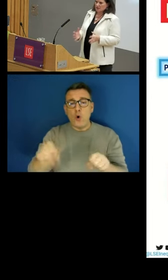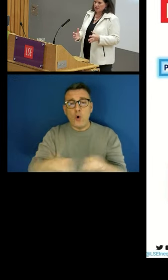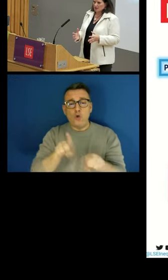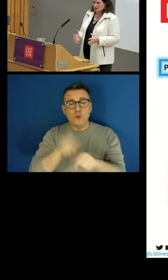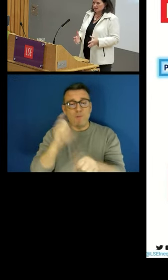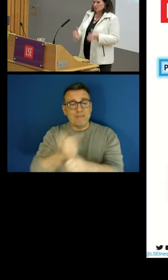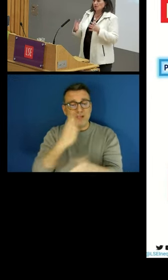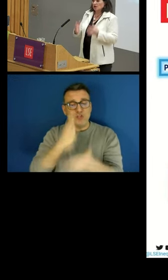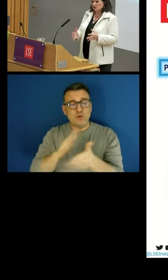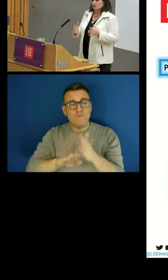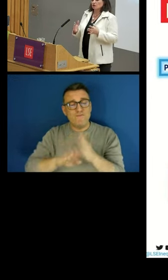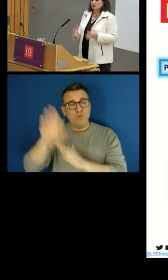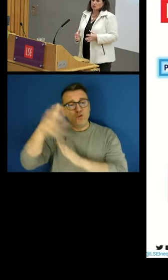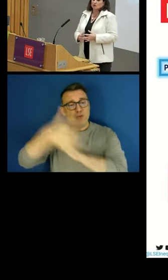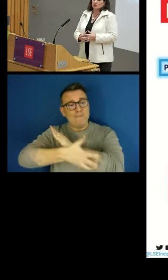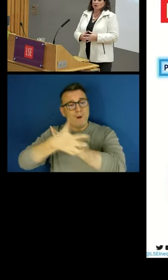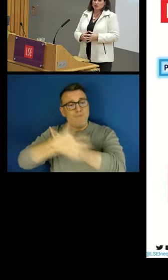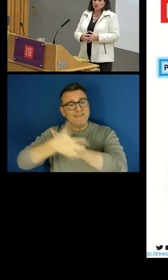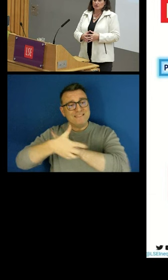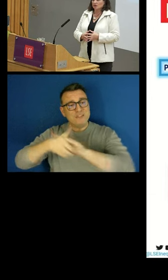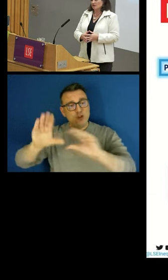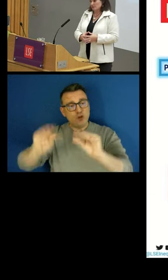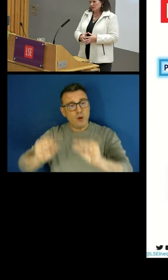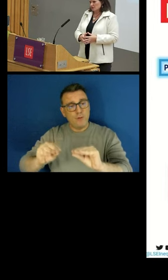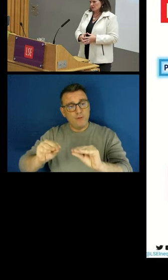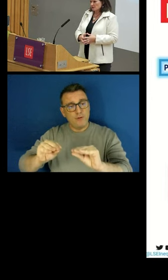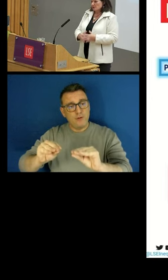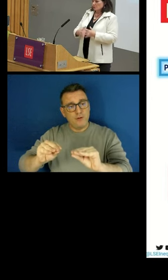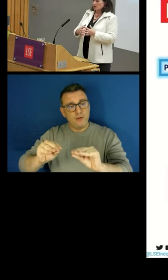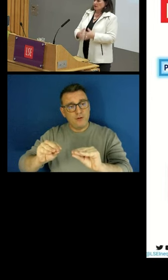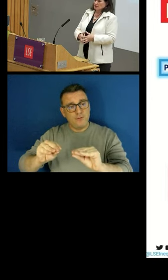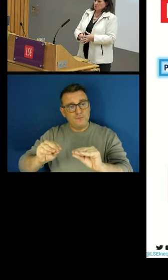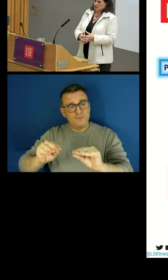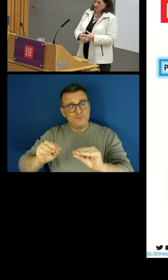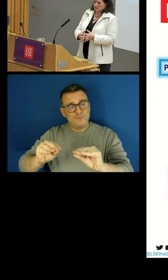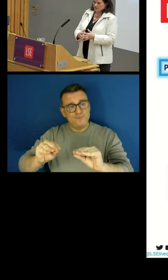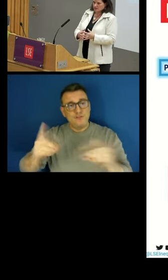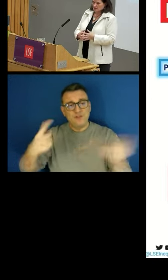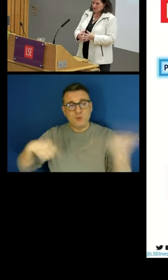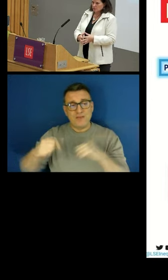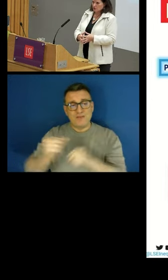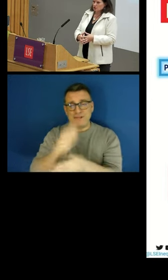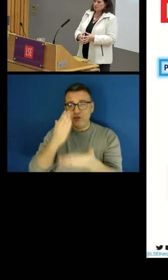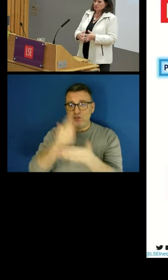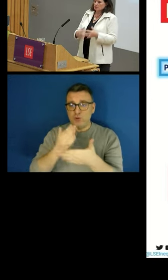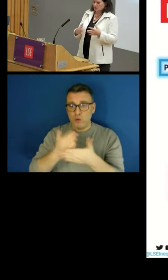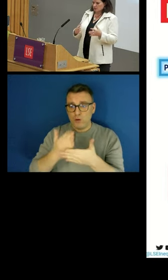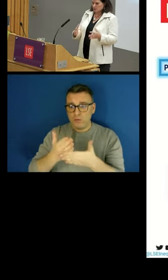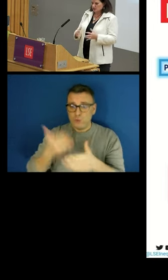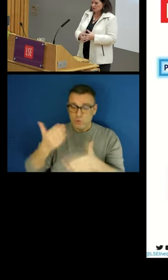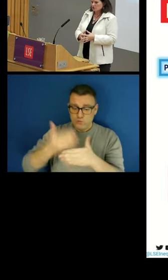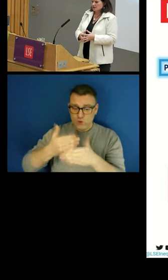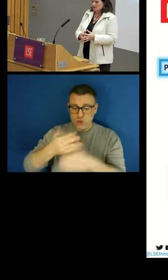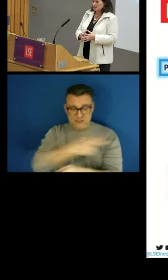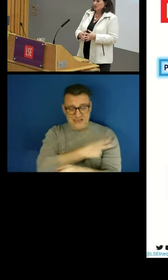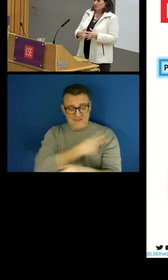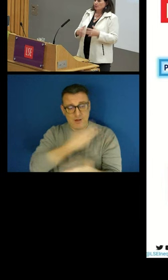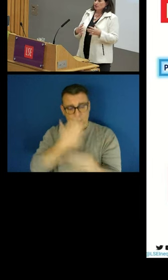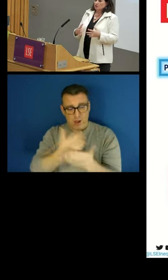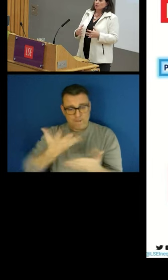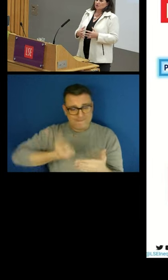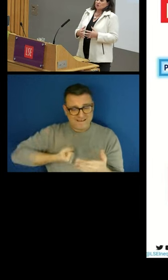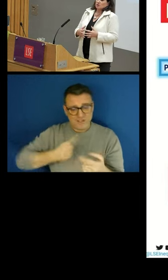we're taking here is that we actually do want workers to have a pension. We'd like them to have a stable job with a proper contract.